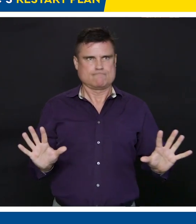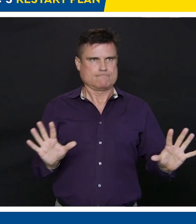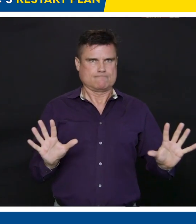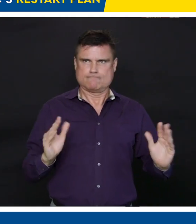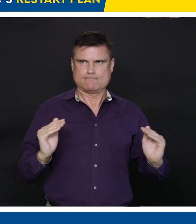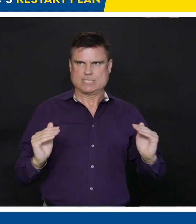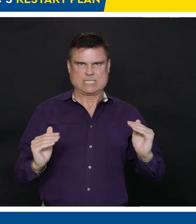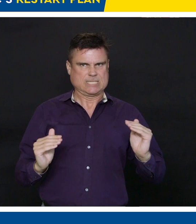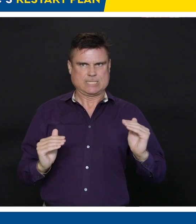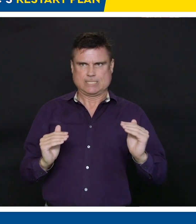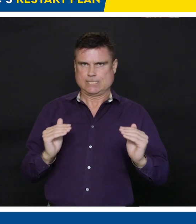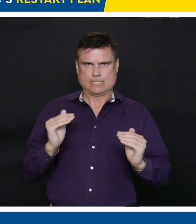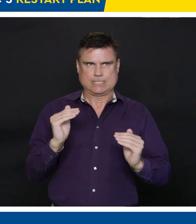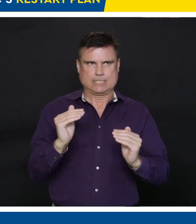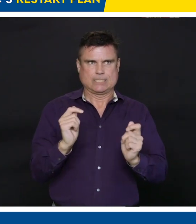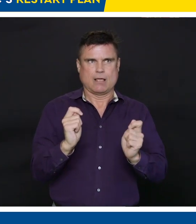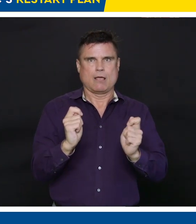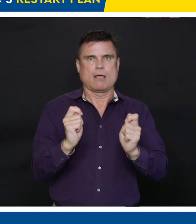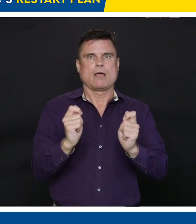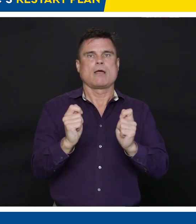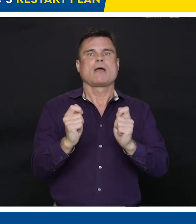Next, we have a question from Rob Buffum.